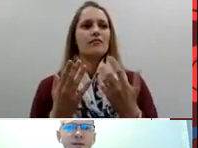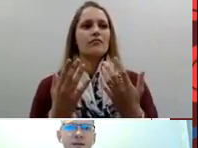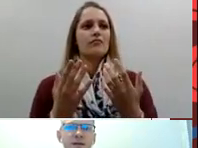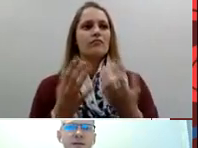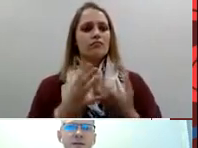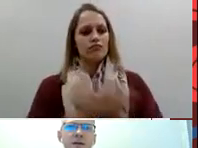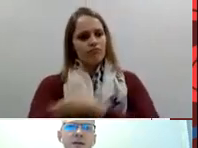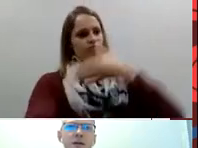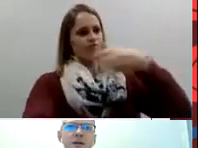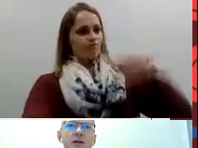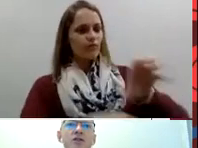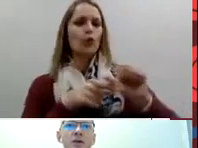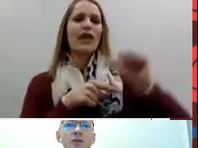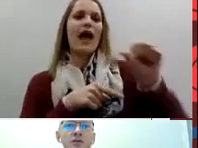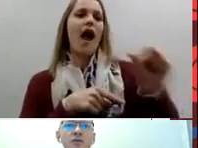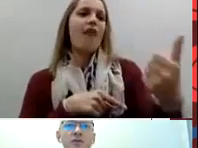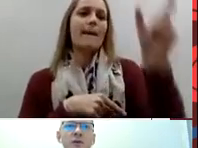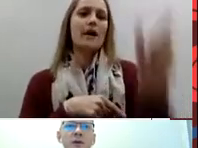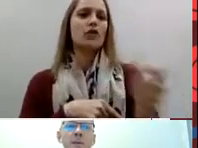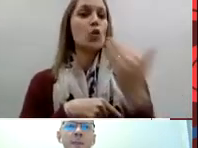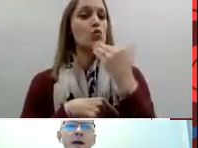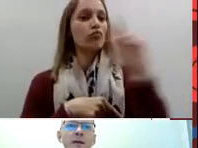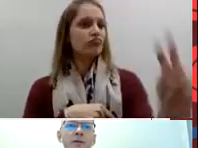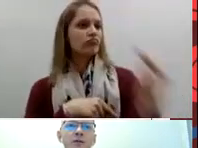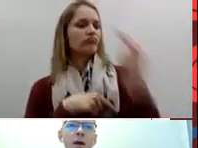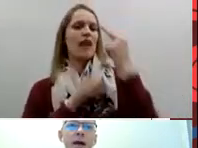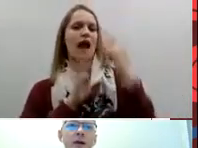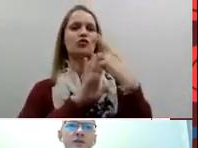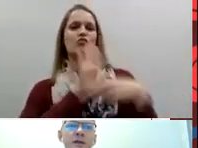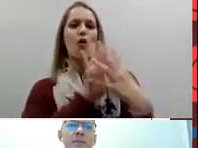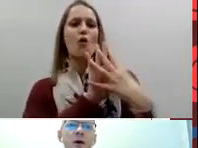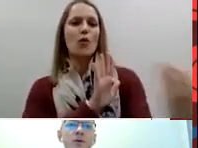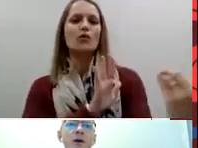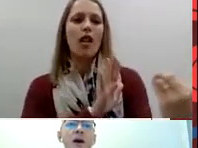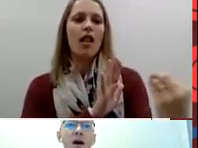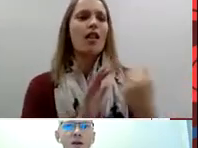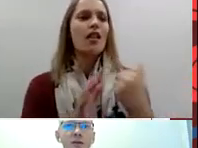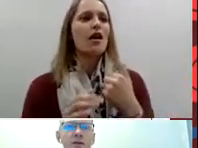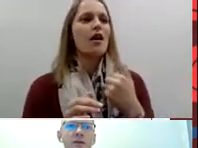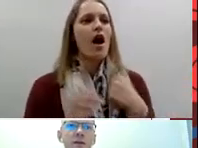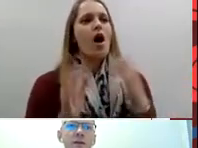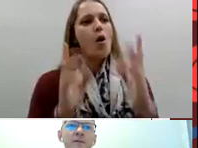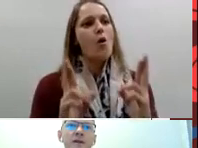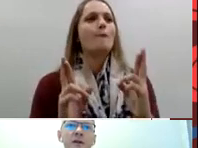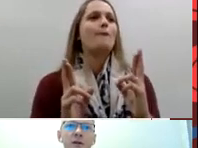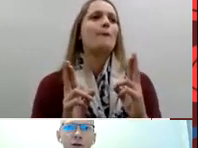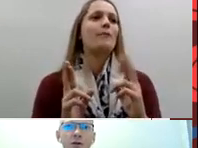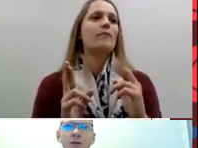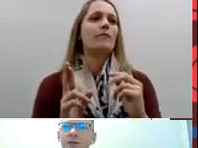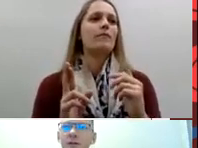and sister so too I can through my actions empower other deaf